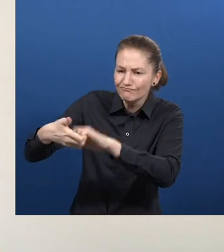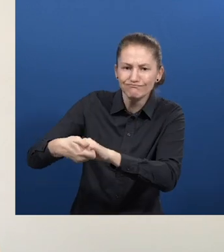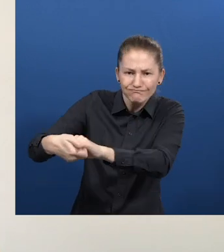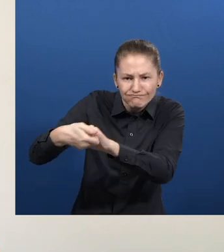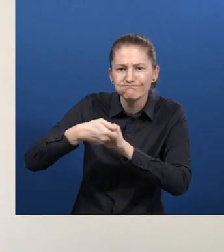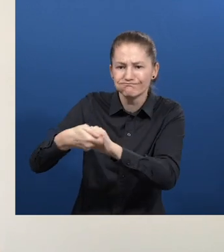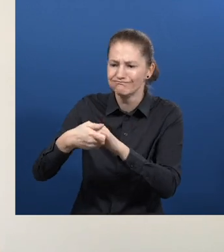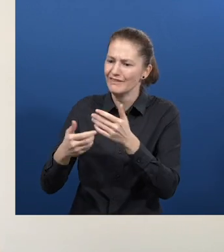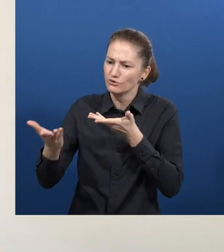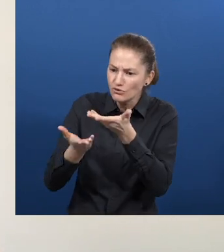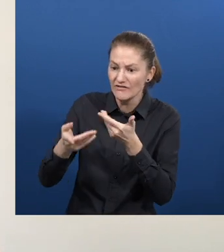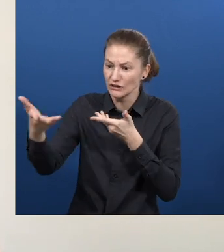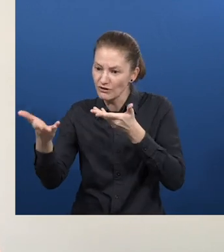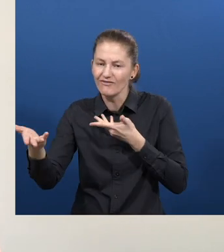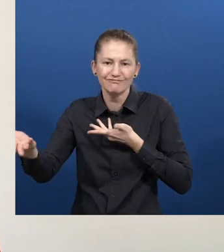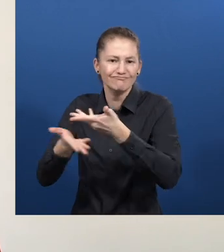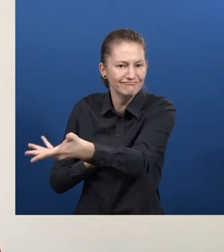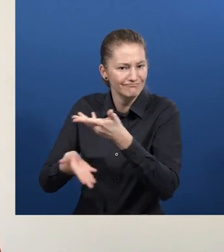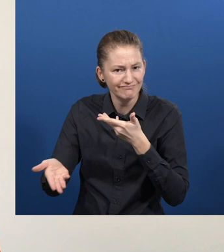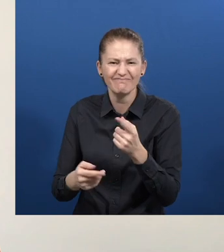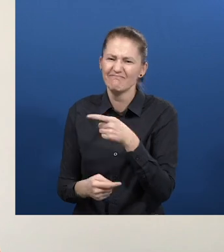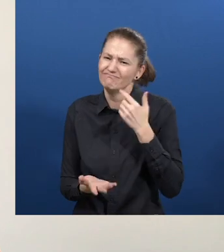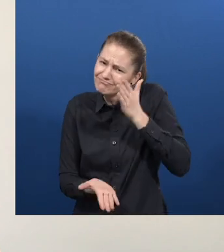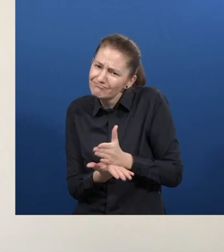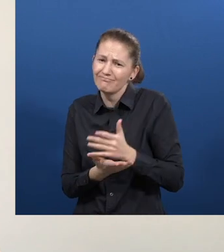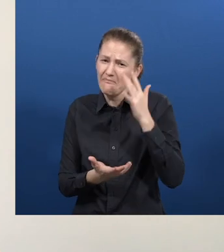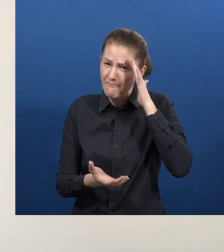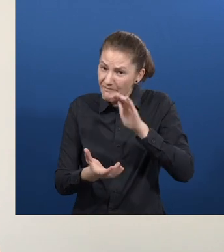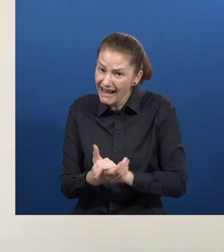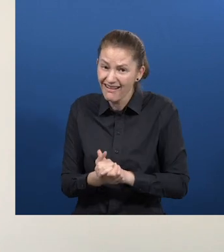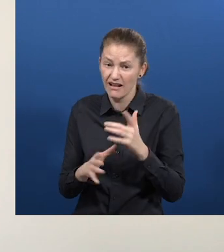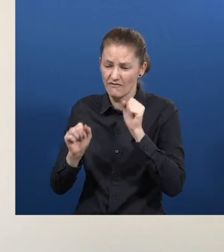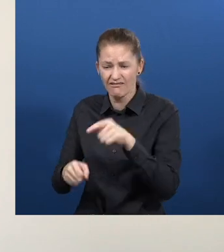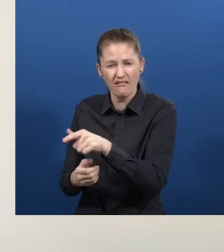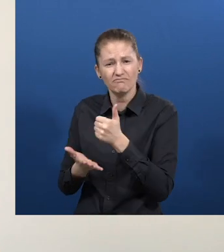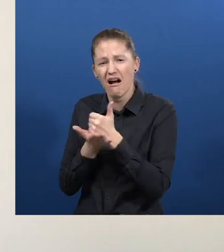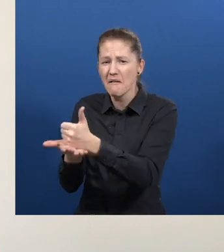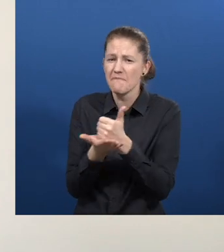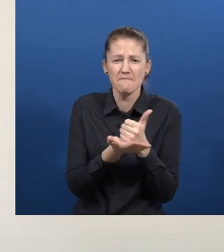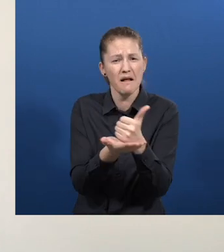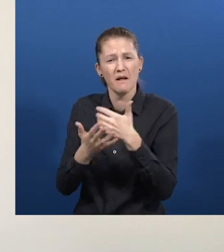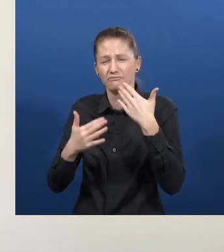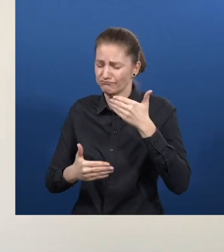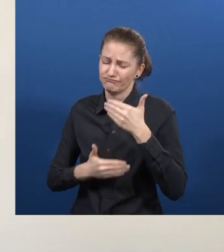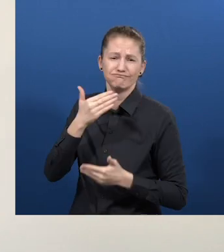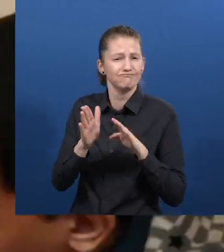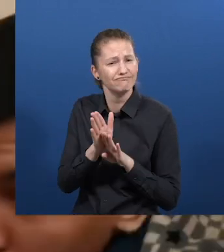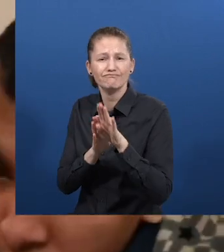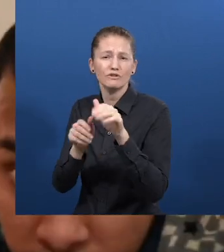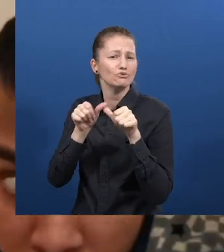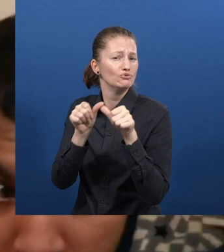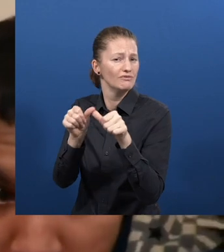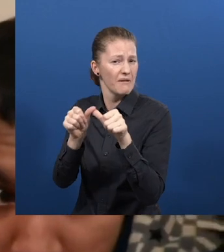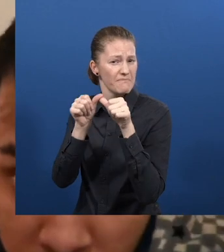move forward in a sustainable way so we can achieve an even bigger impact and positive results. A